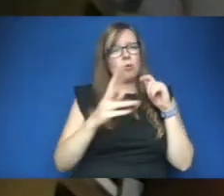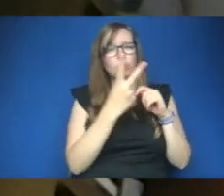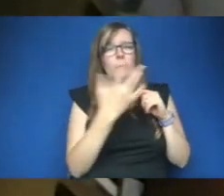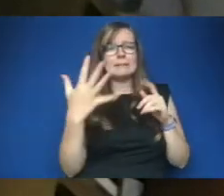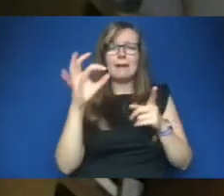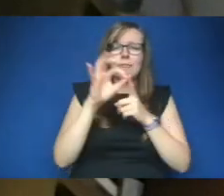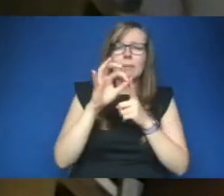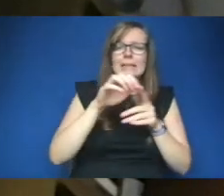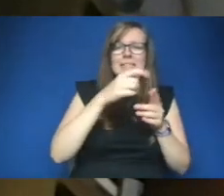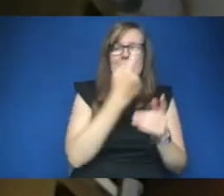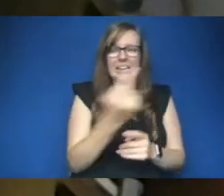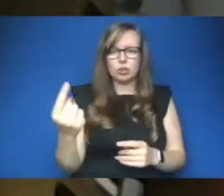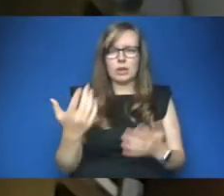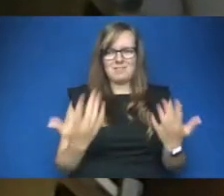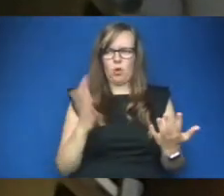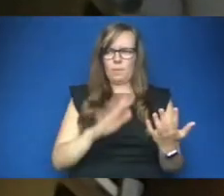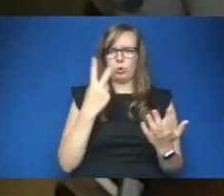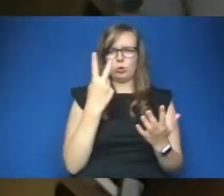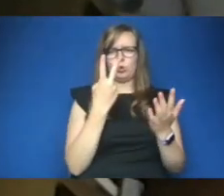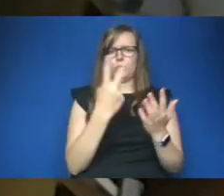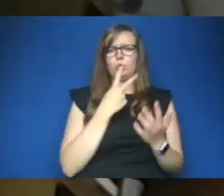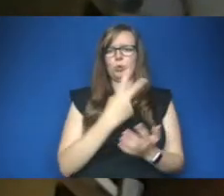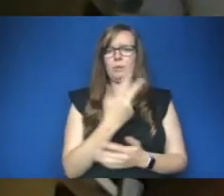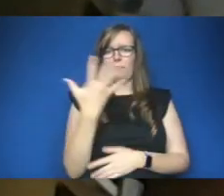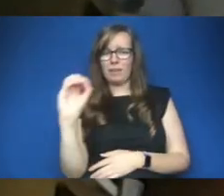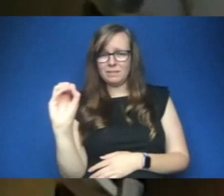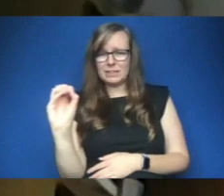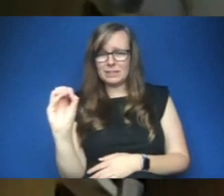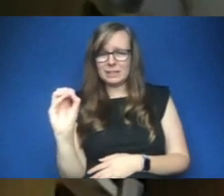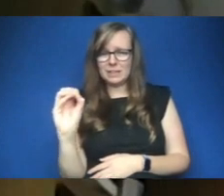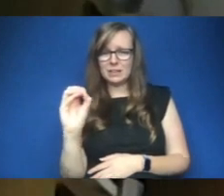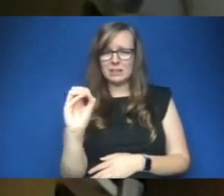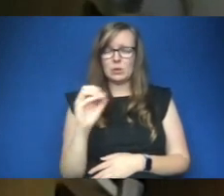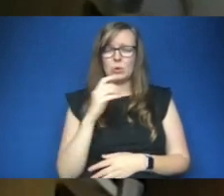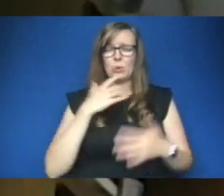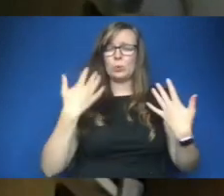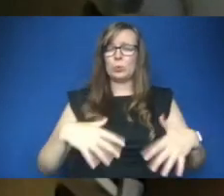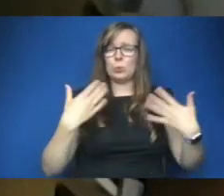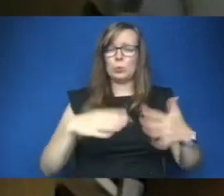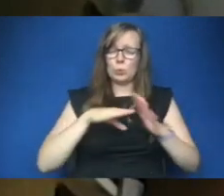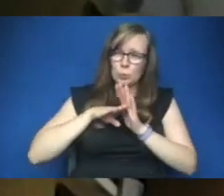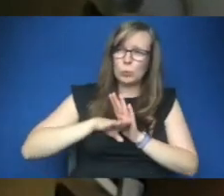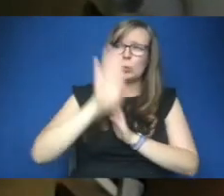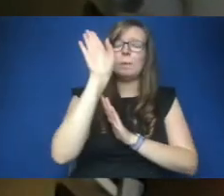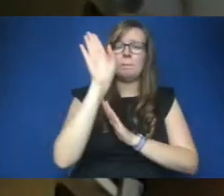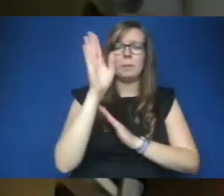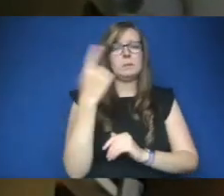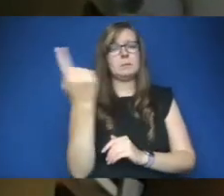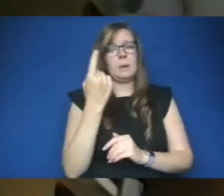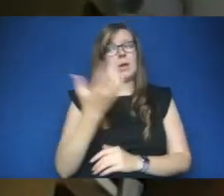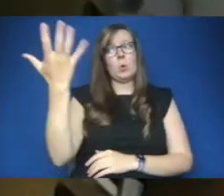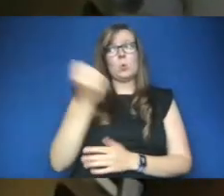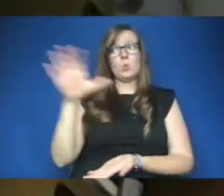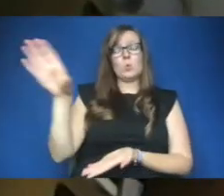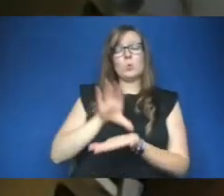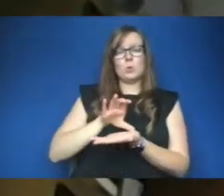now they're about £2.50 a mask that's a thousand percent increase somebody's making money out of that we've seen employers in the construction